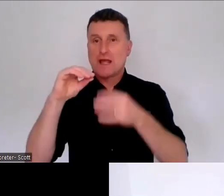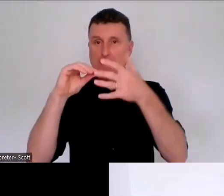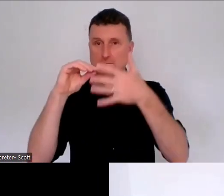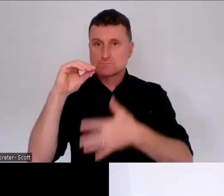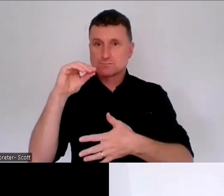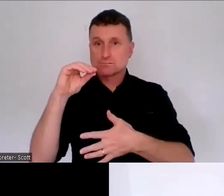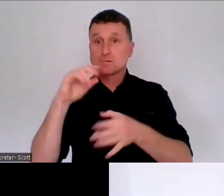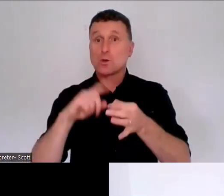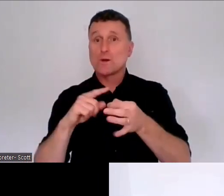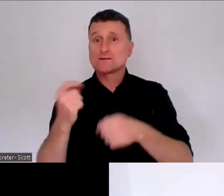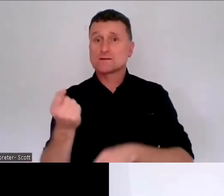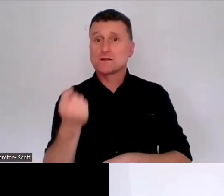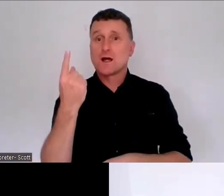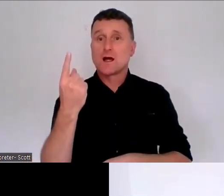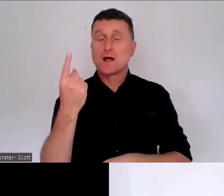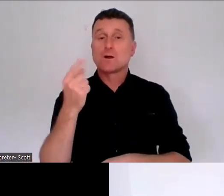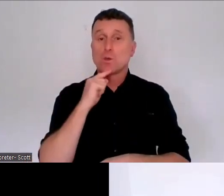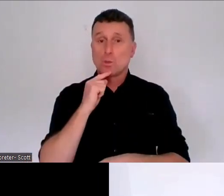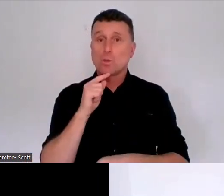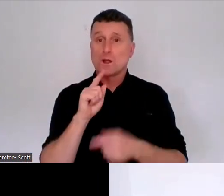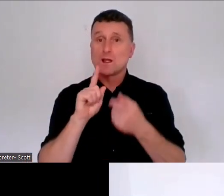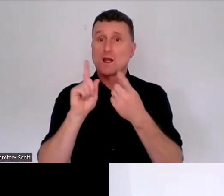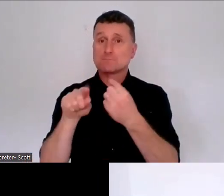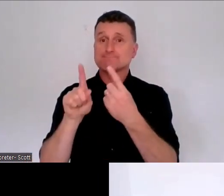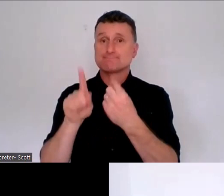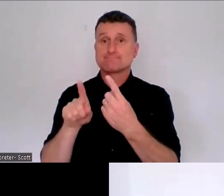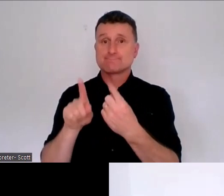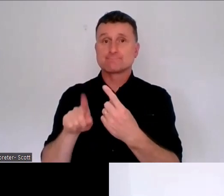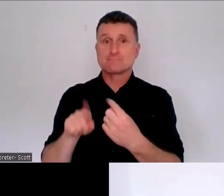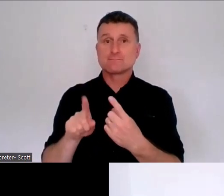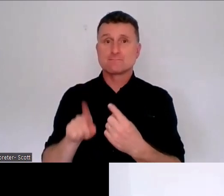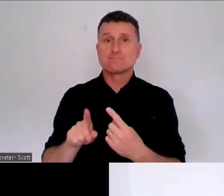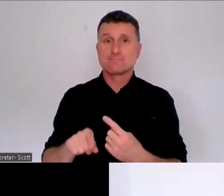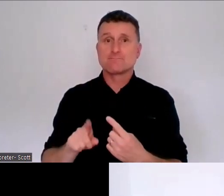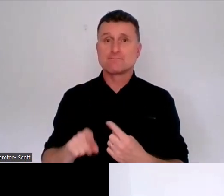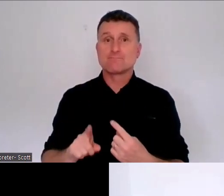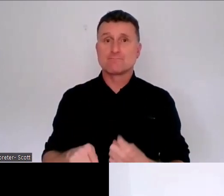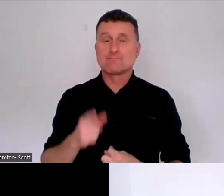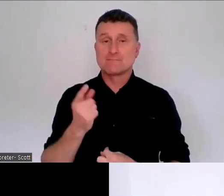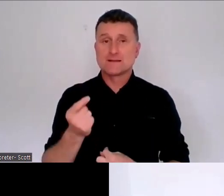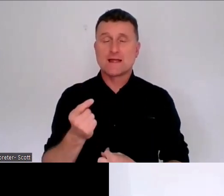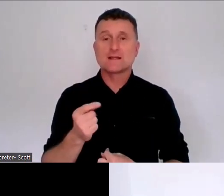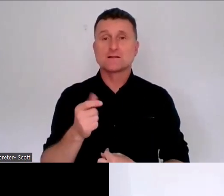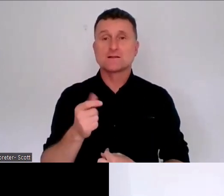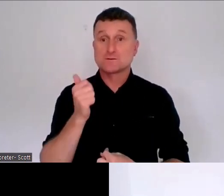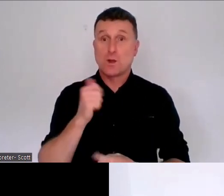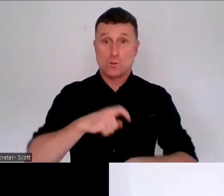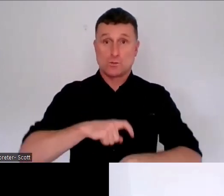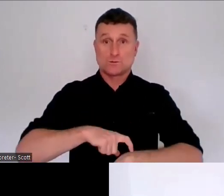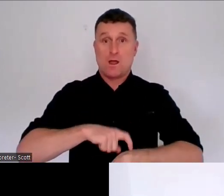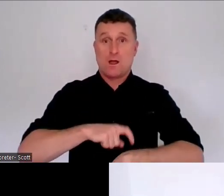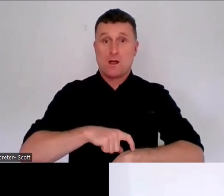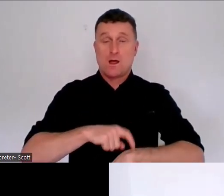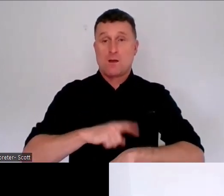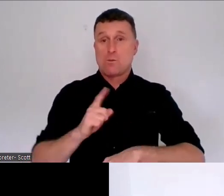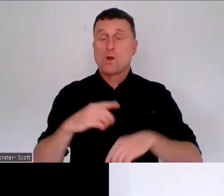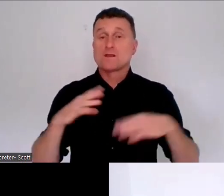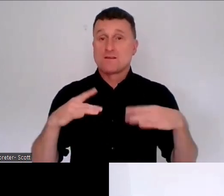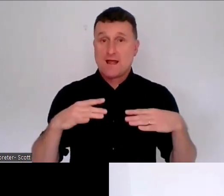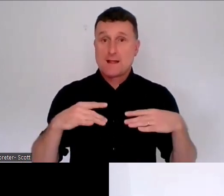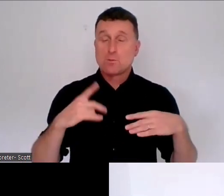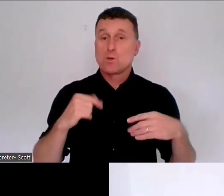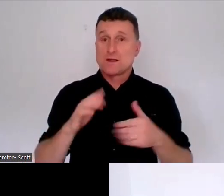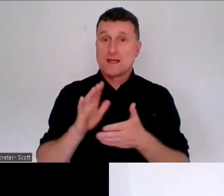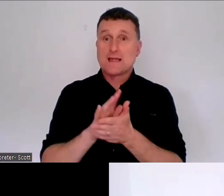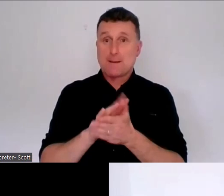we'll we'll just work through those in the time that we've got available. Do you want to